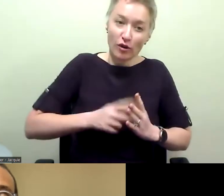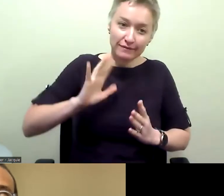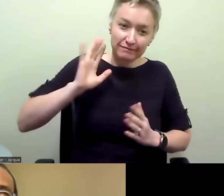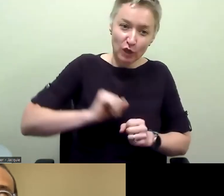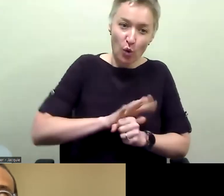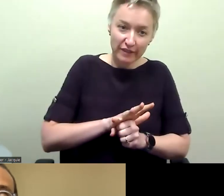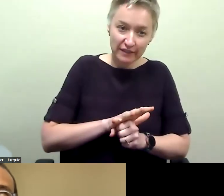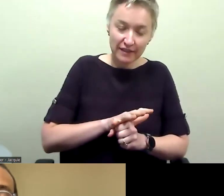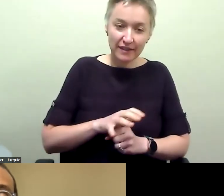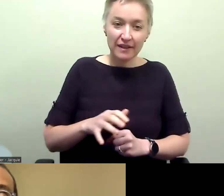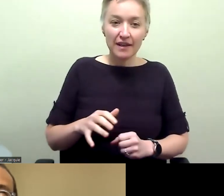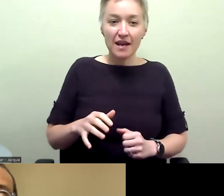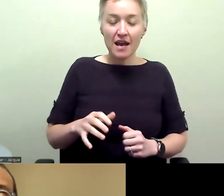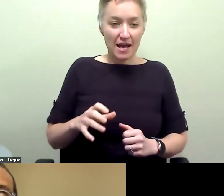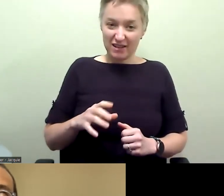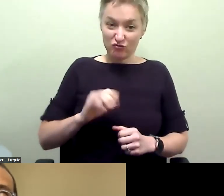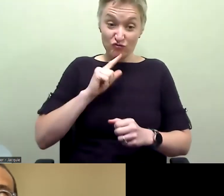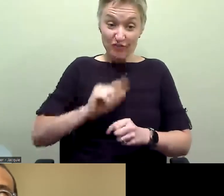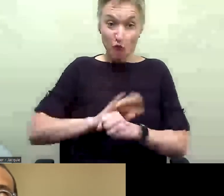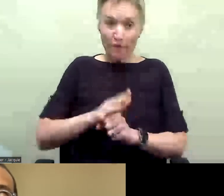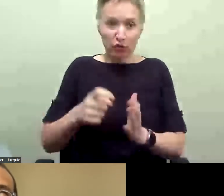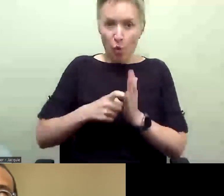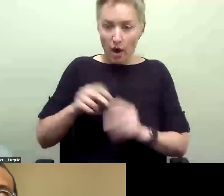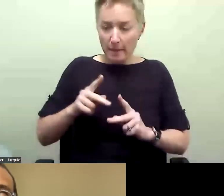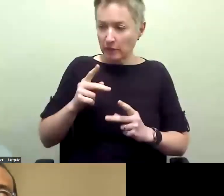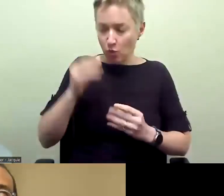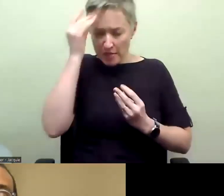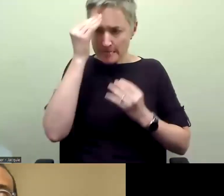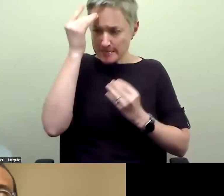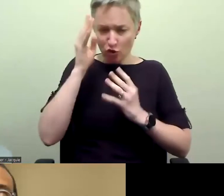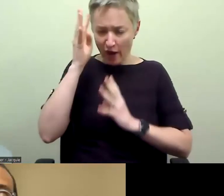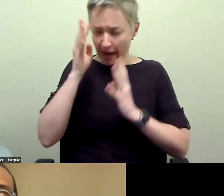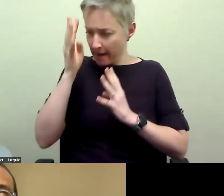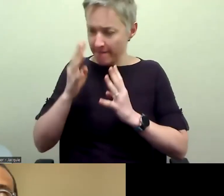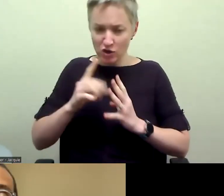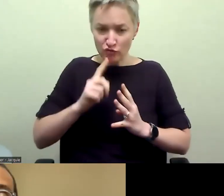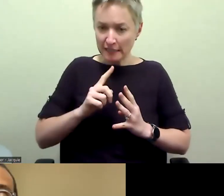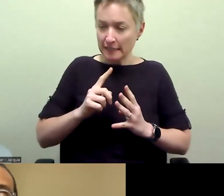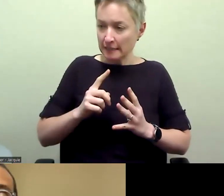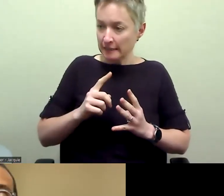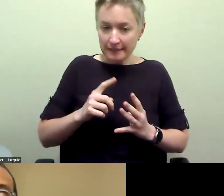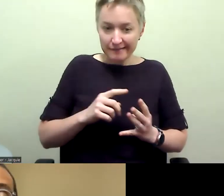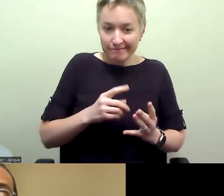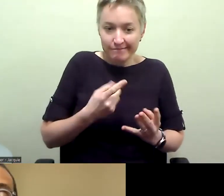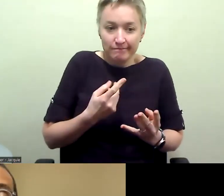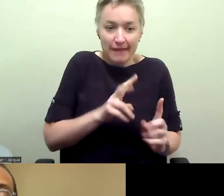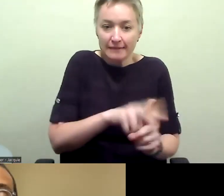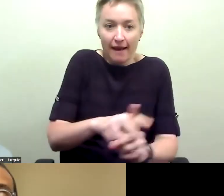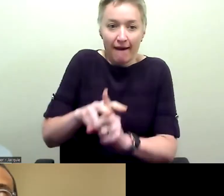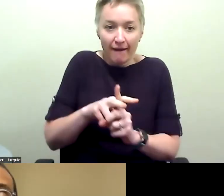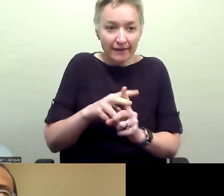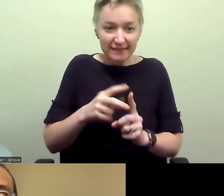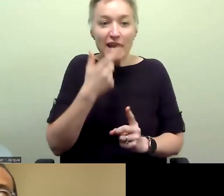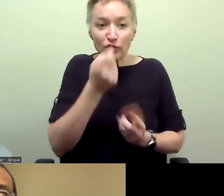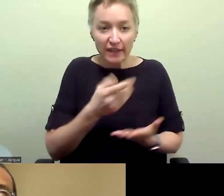helped to bring some creative thinking on how to get students out there because they weren't able to do typical community health kinds of